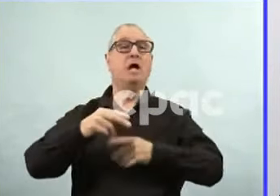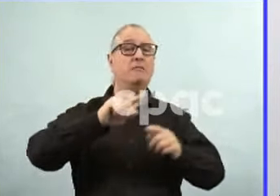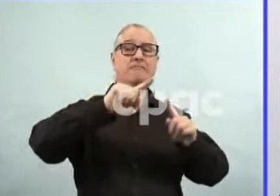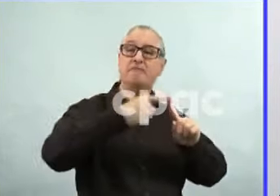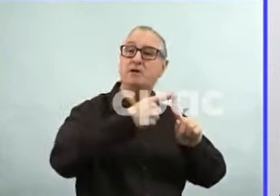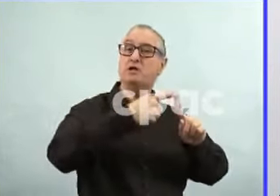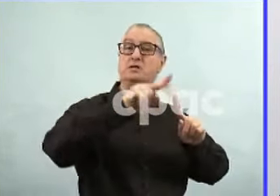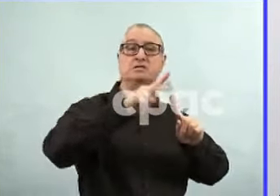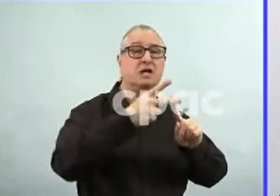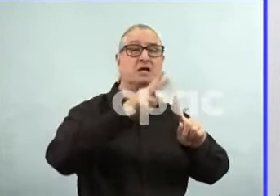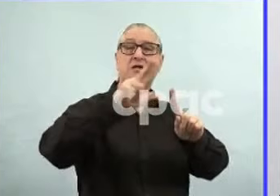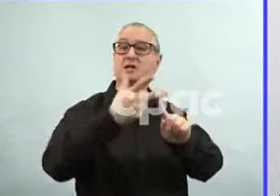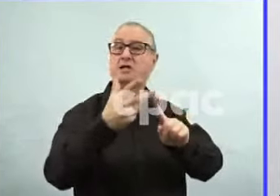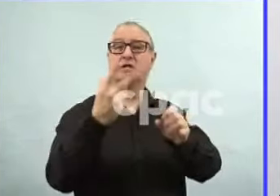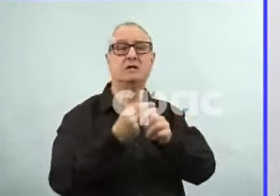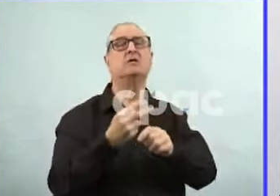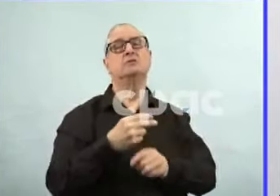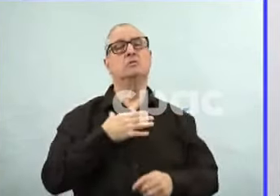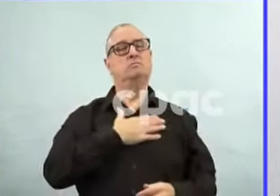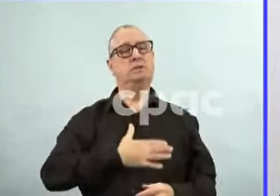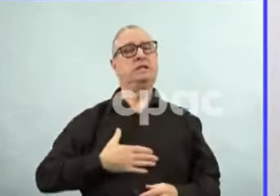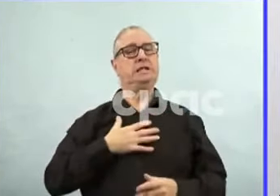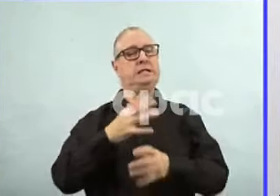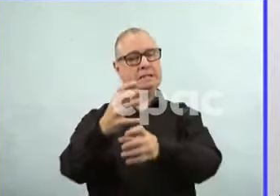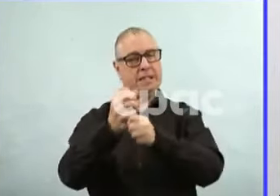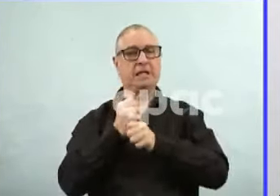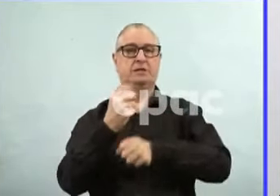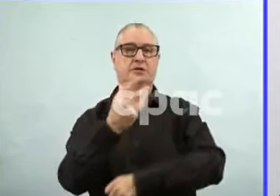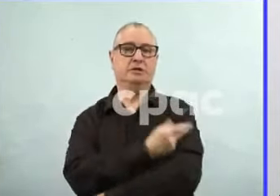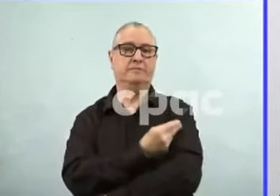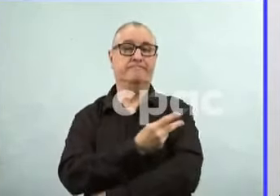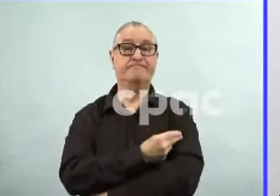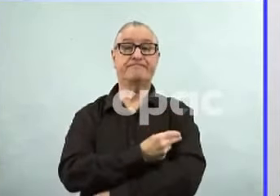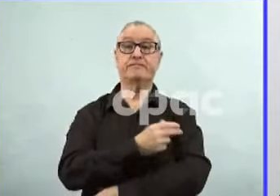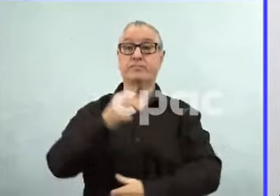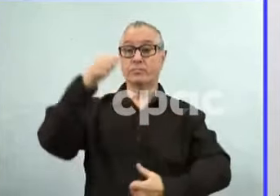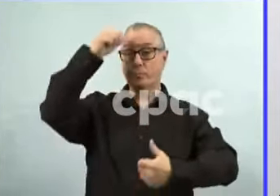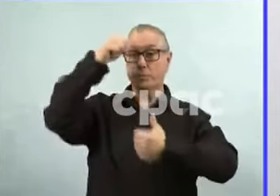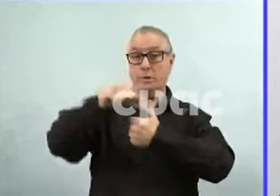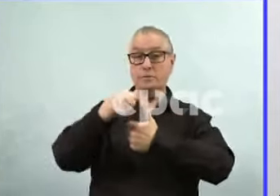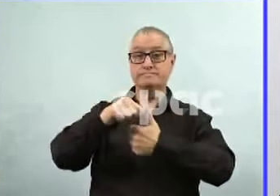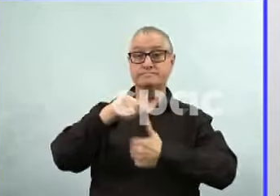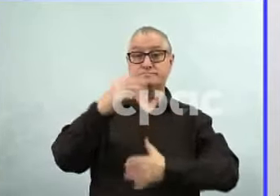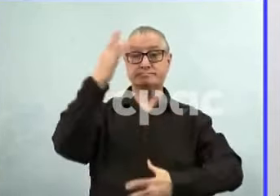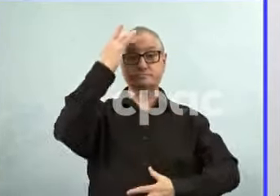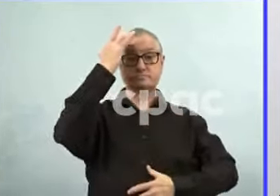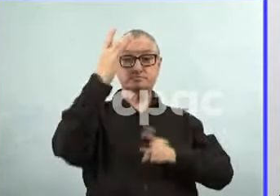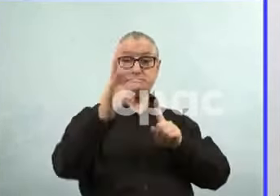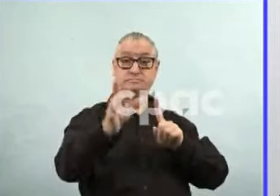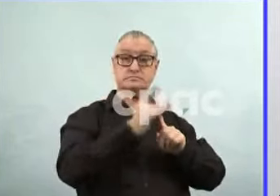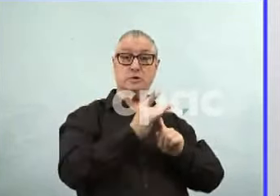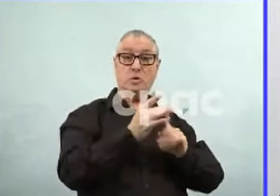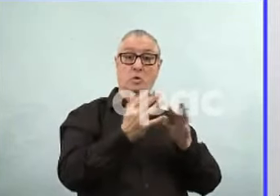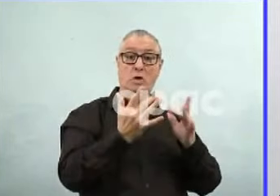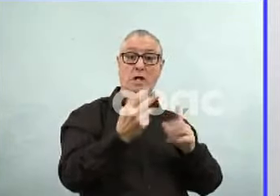NACI suggests that you wait two to three months, but if you do have a reason that you should go sooner, that's okay too.